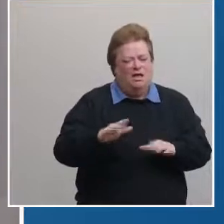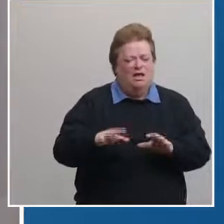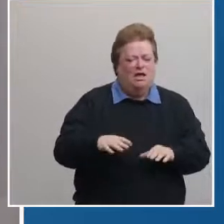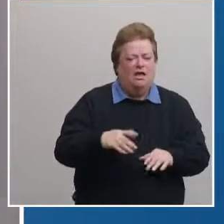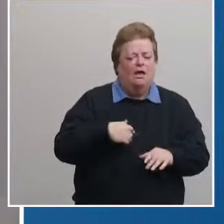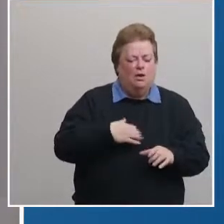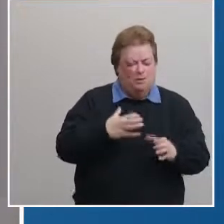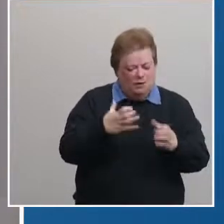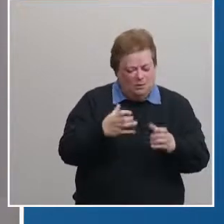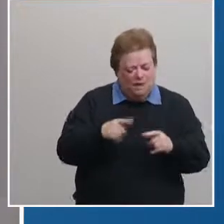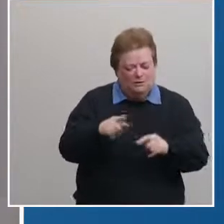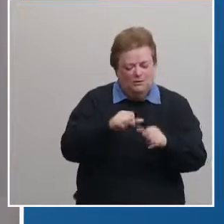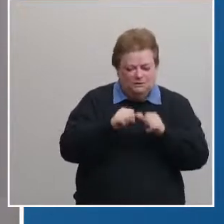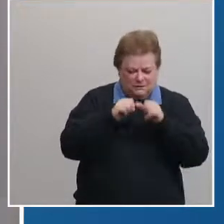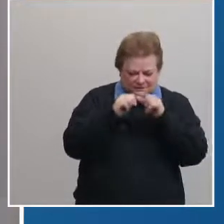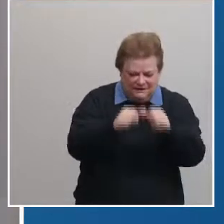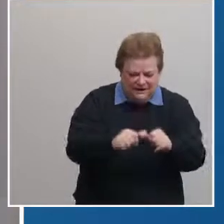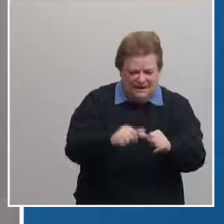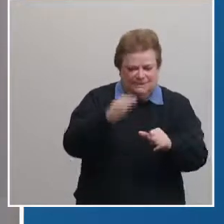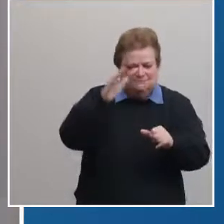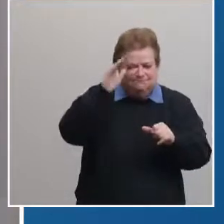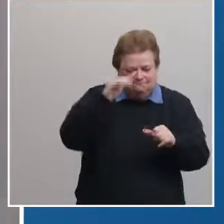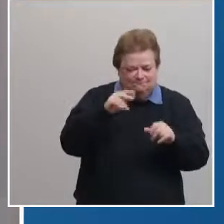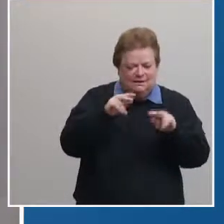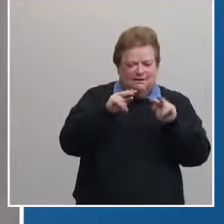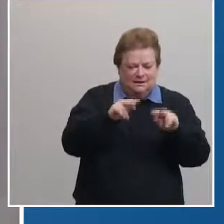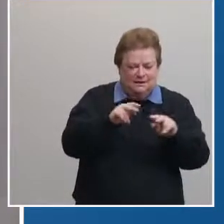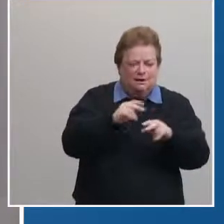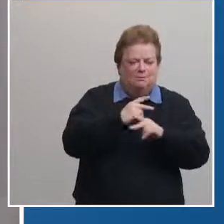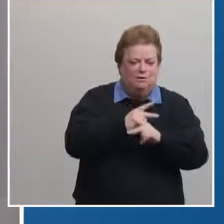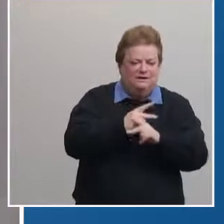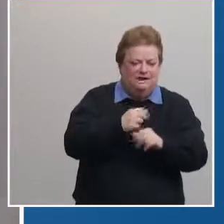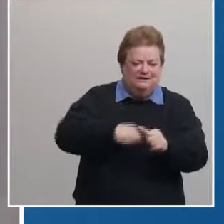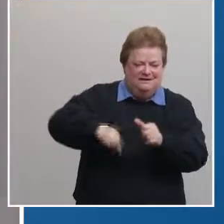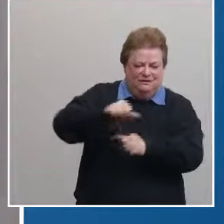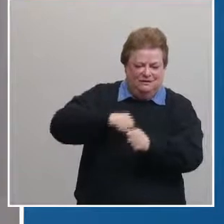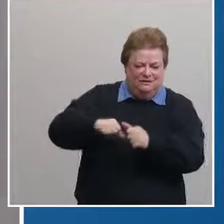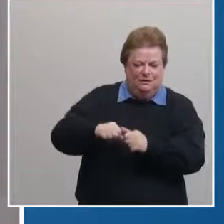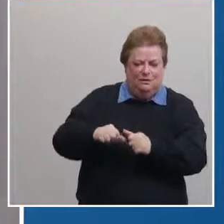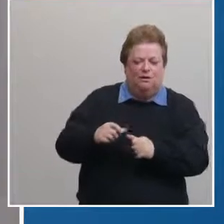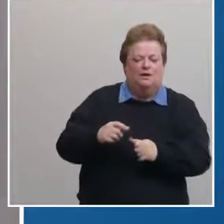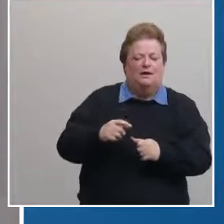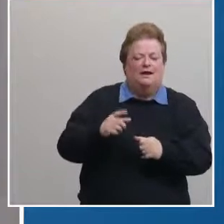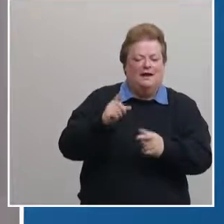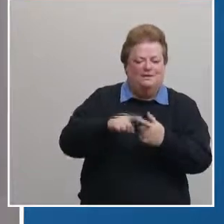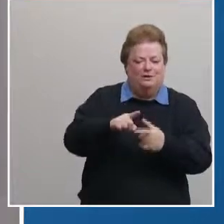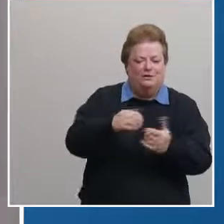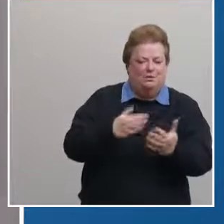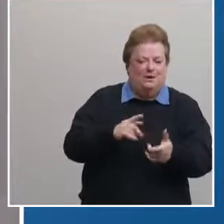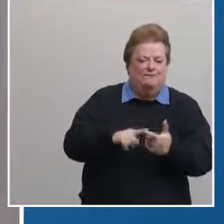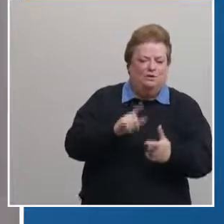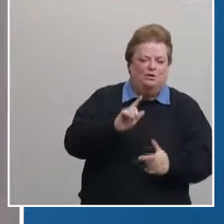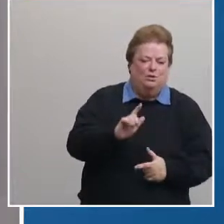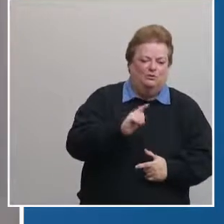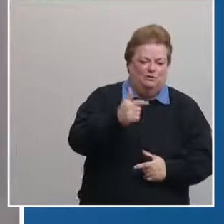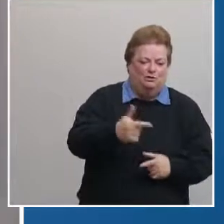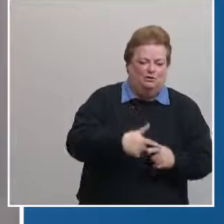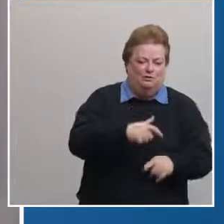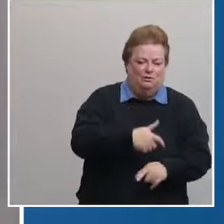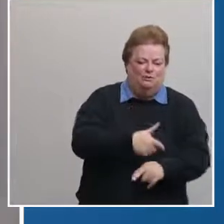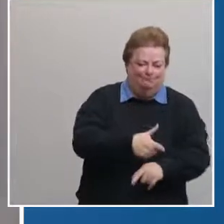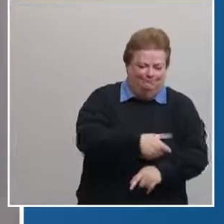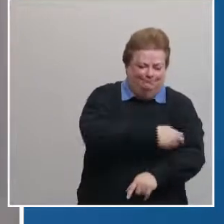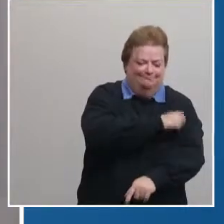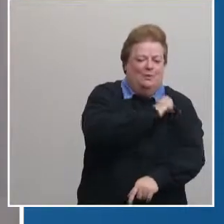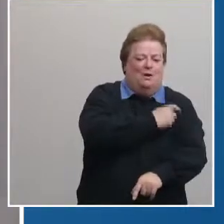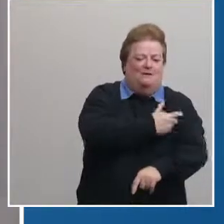vigilant in your efforts to stay safe and protect one another while you wait for your turn to roll up your sleeve in the meantime